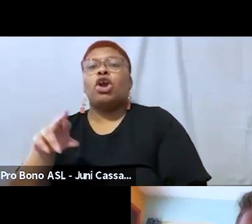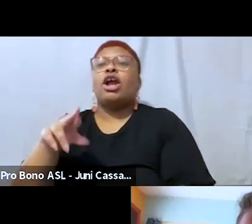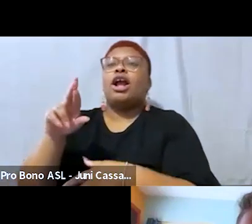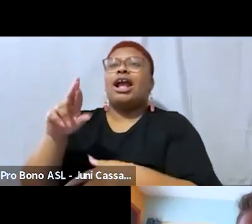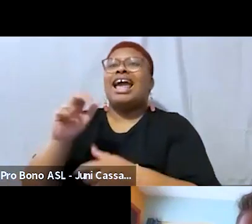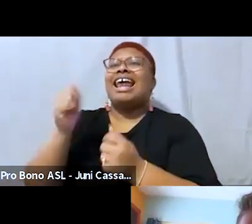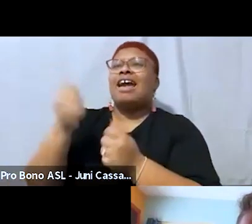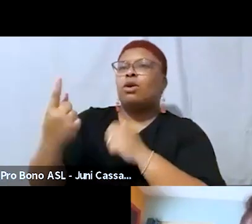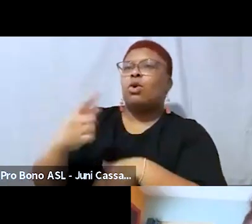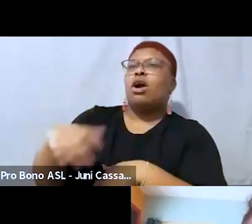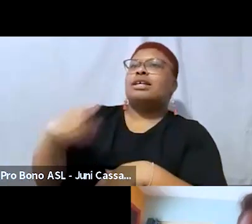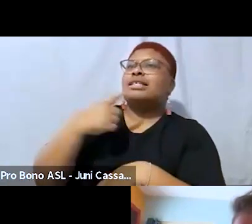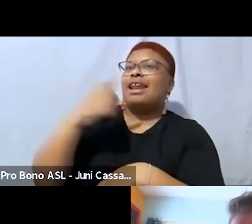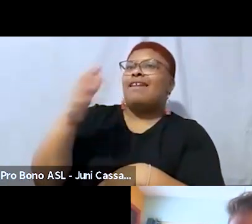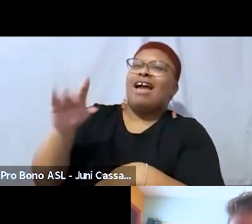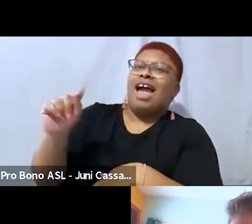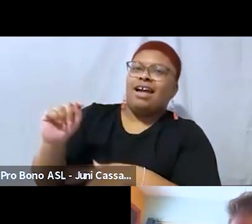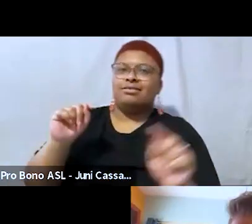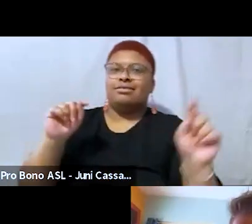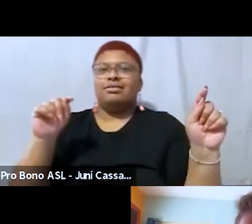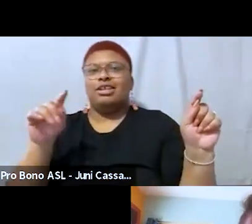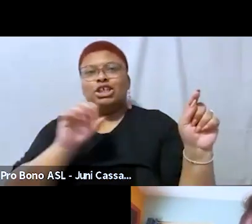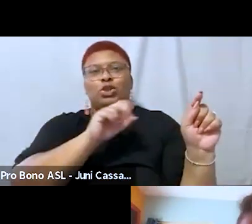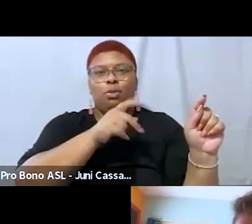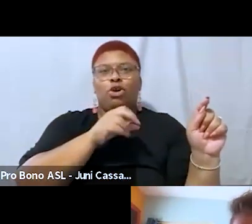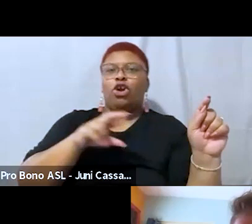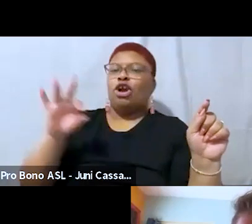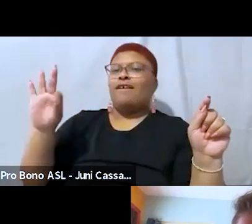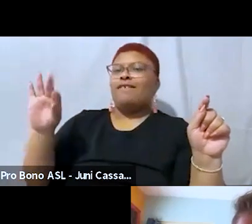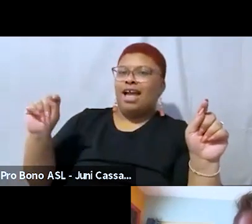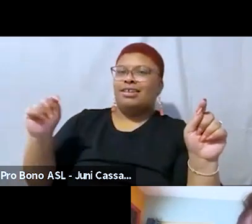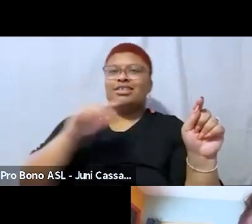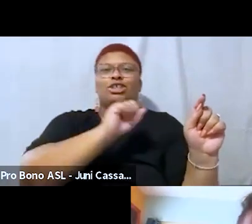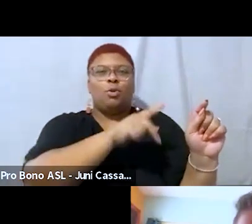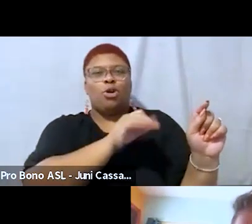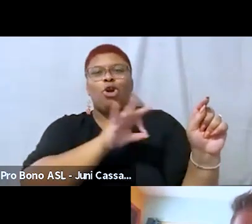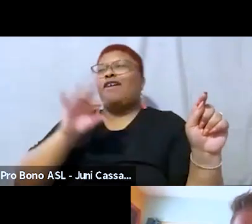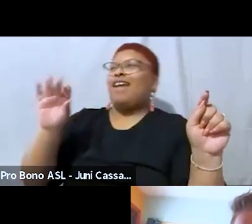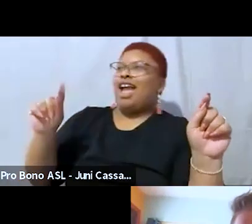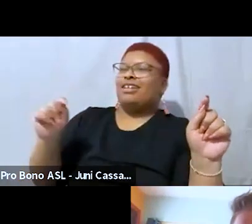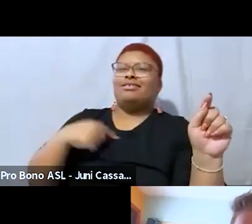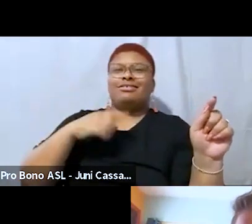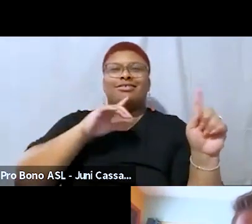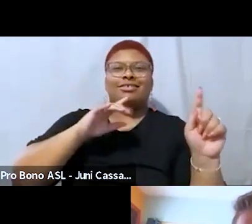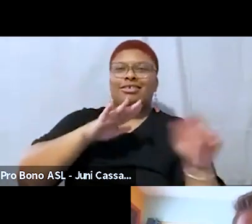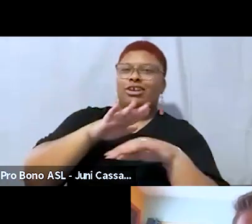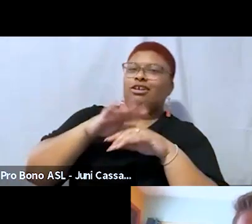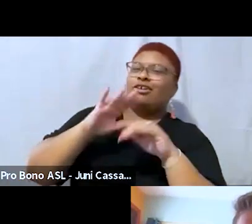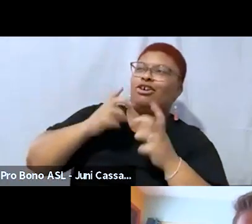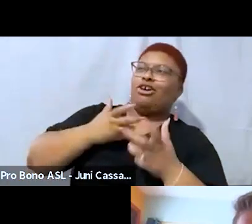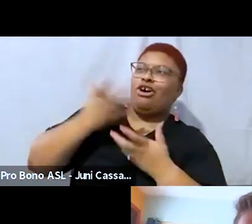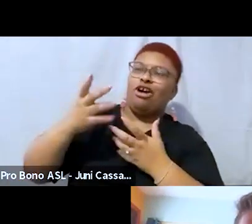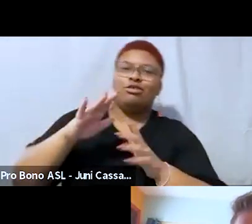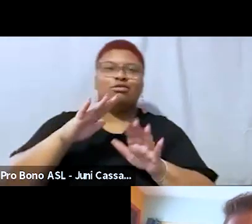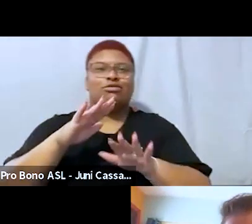super fat super fat super fat only it would be a lot of people calling back